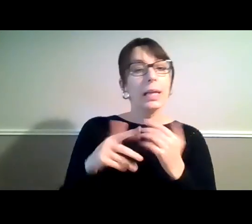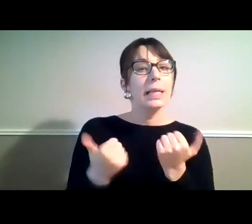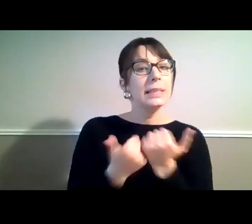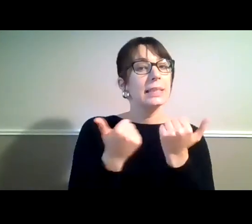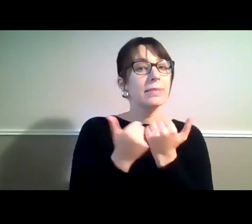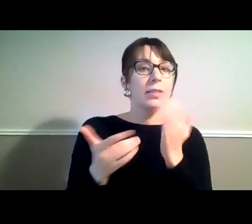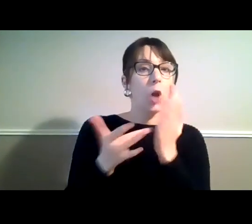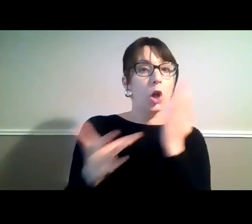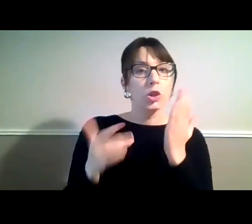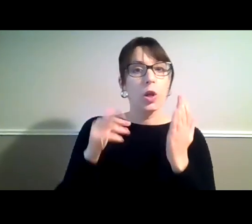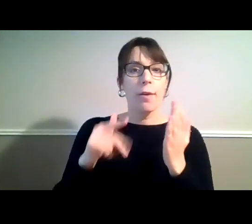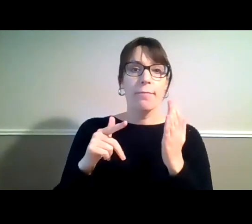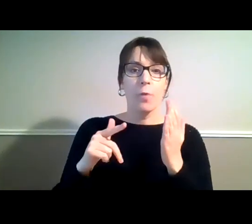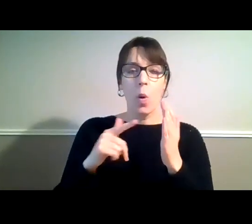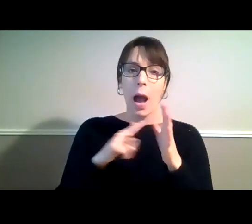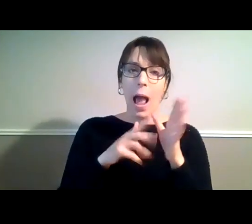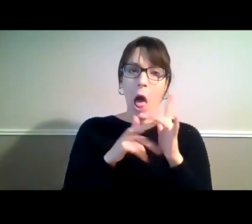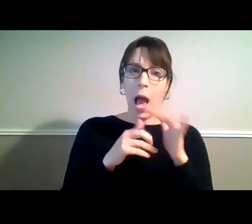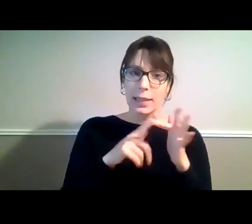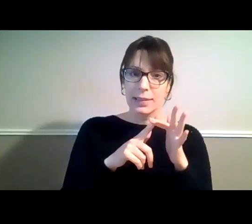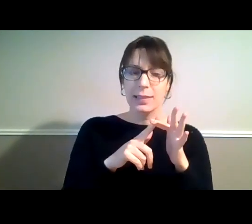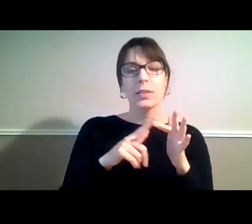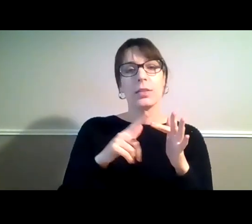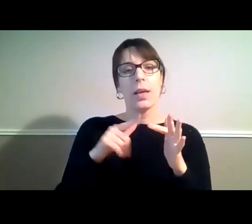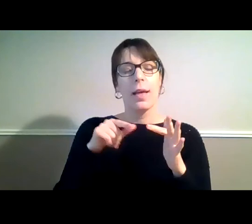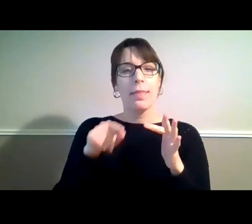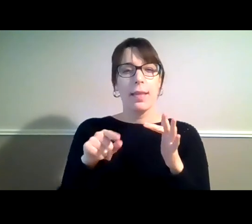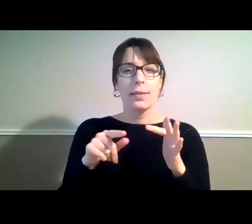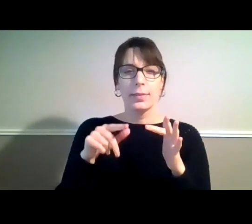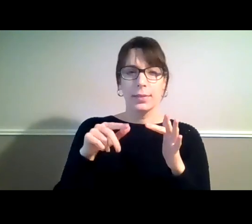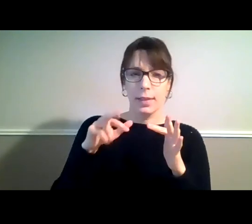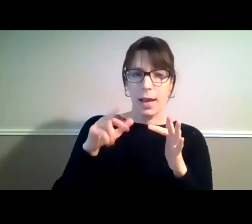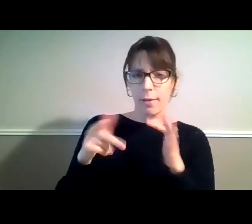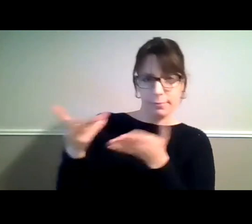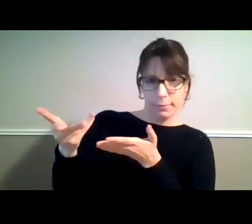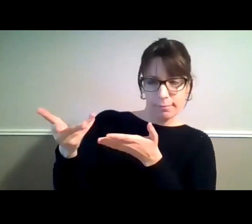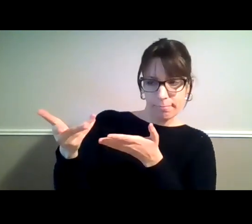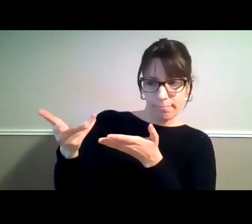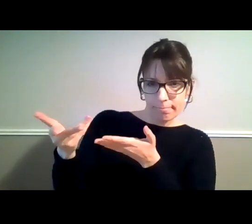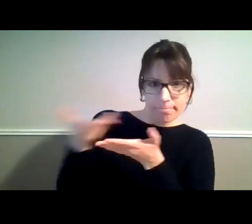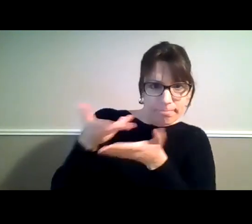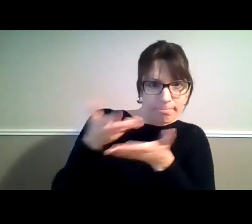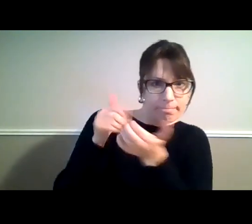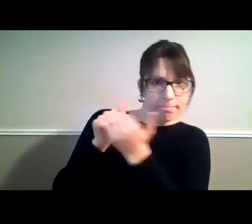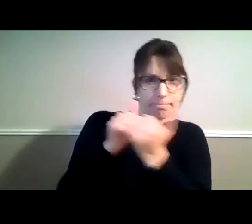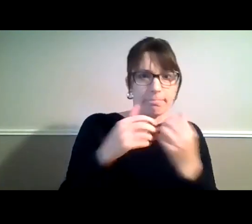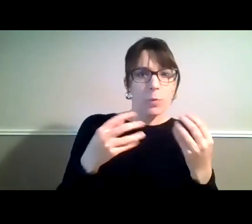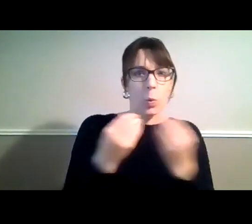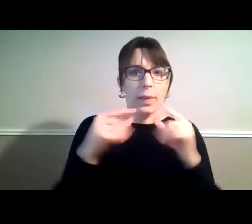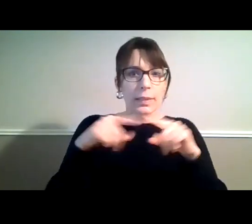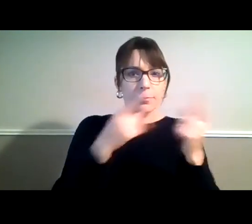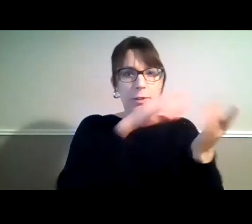a national partnership with peak bodies and consumer representatives spanning the health, ageing, and disability sectors.